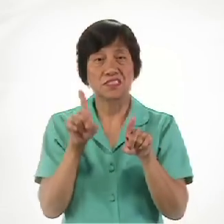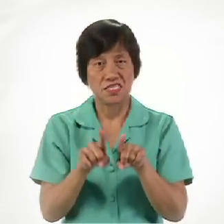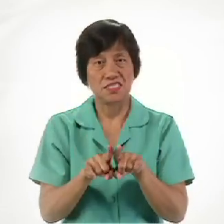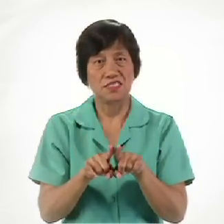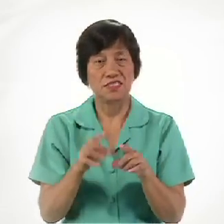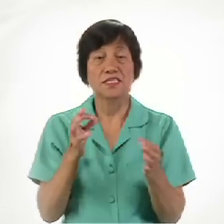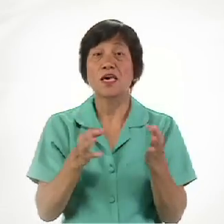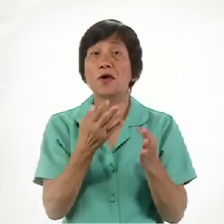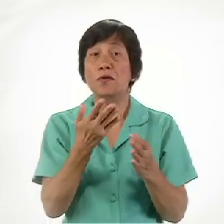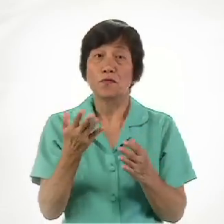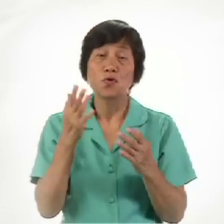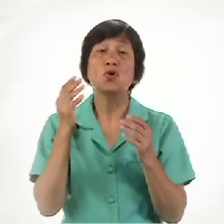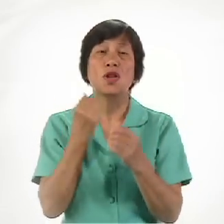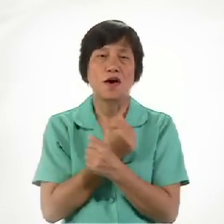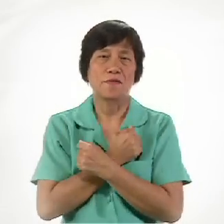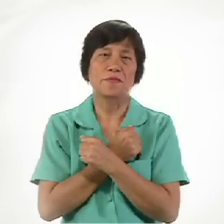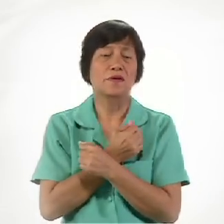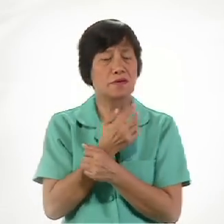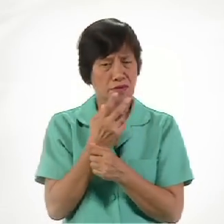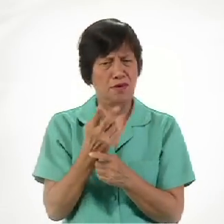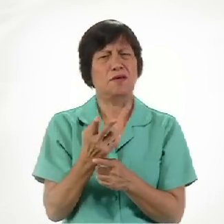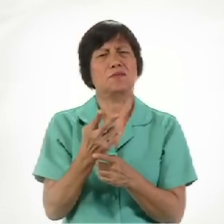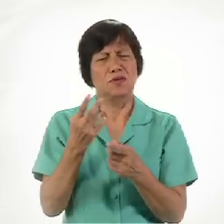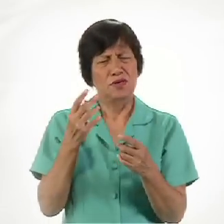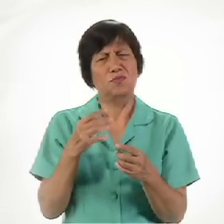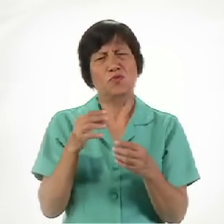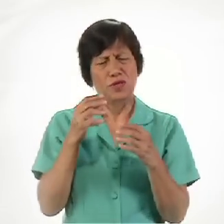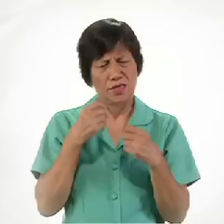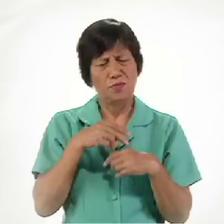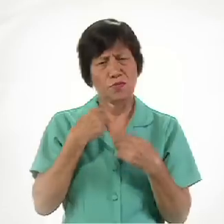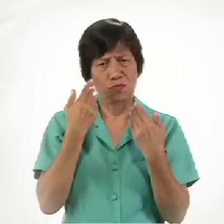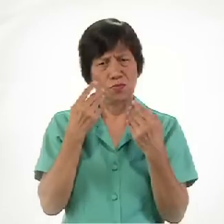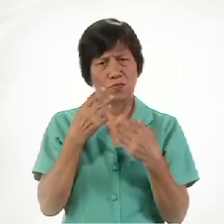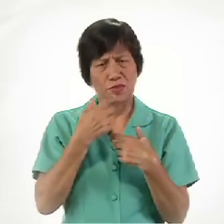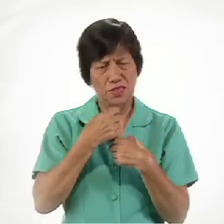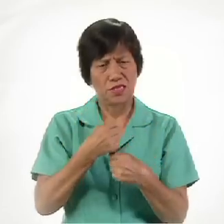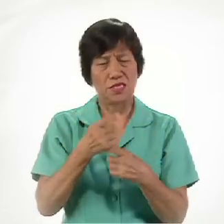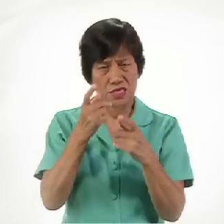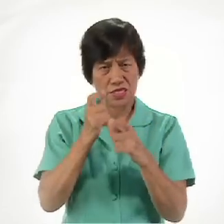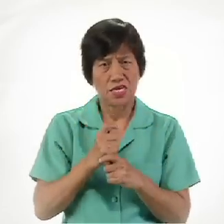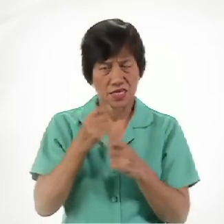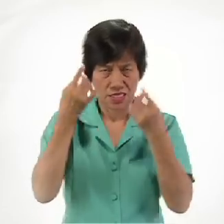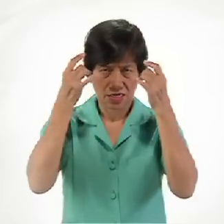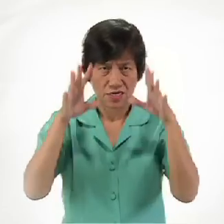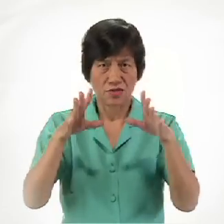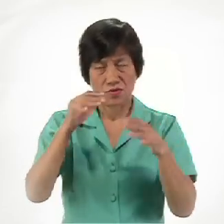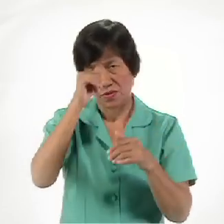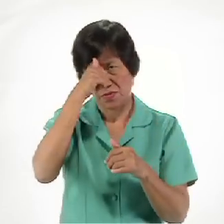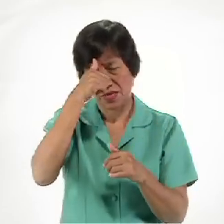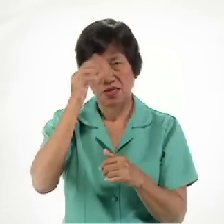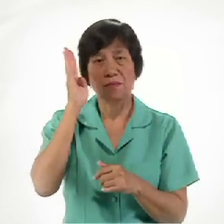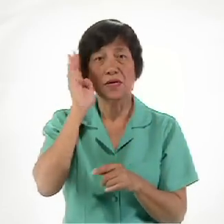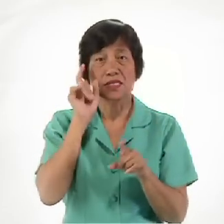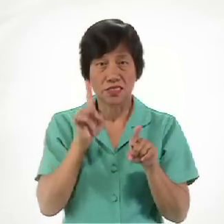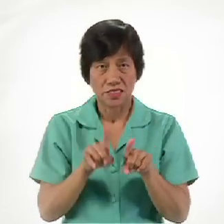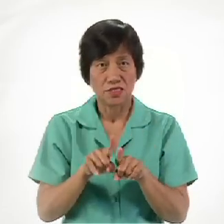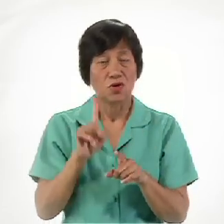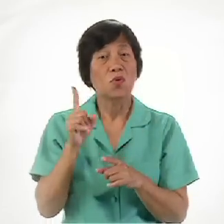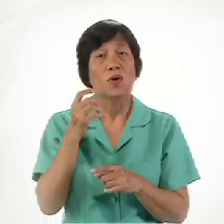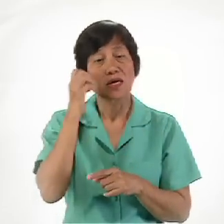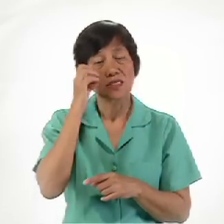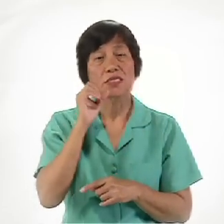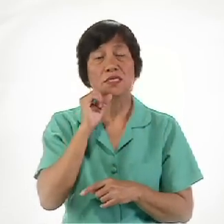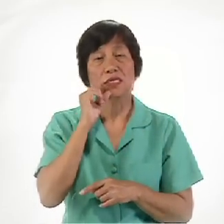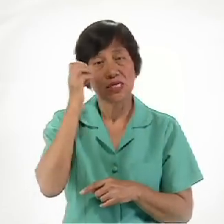you love You will take the risk Of reminding A brother or sister That what he or she Is